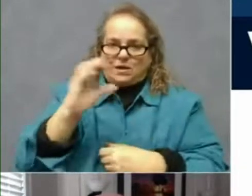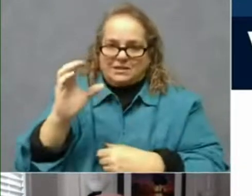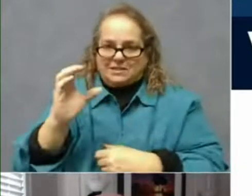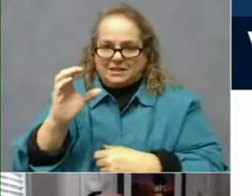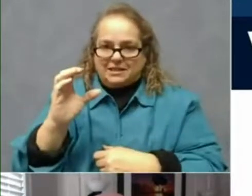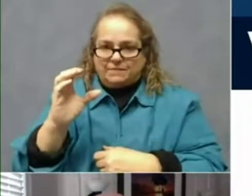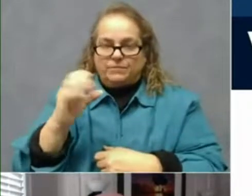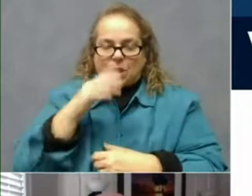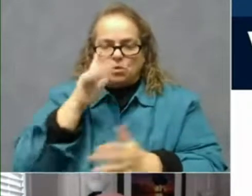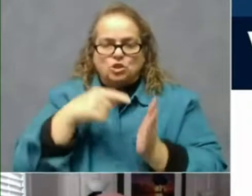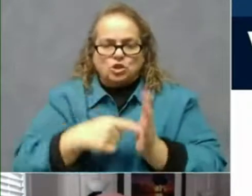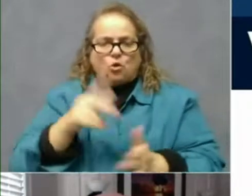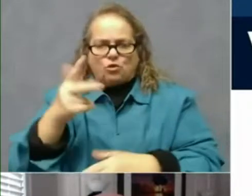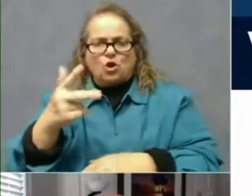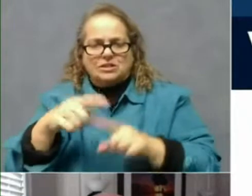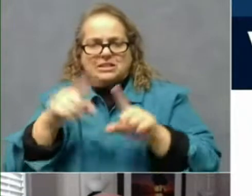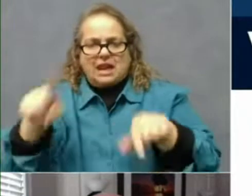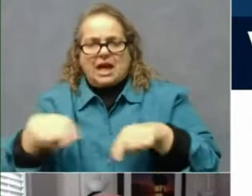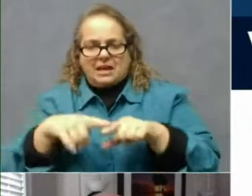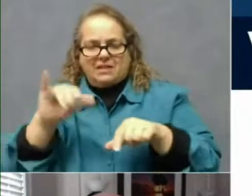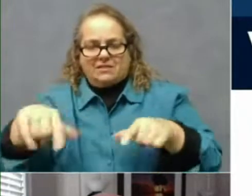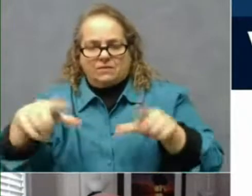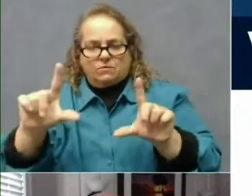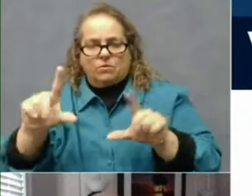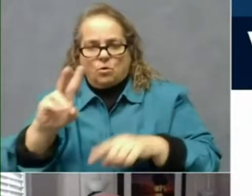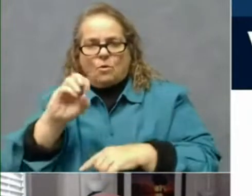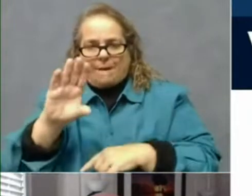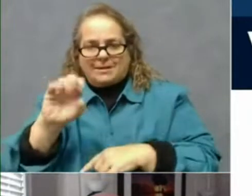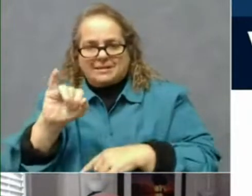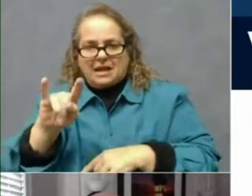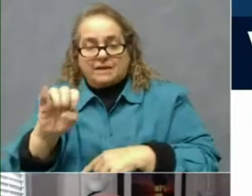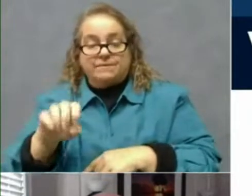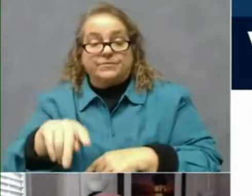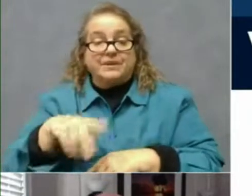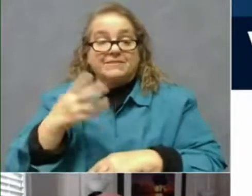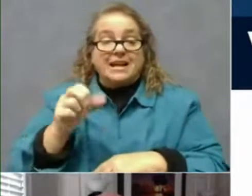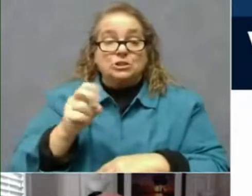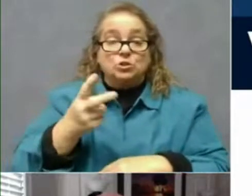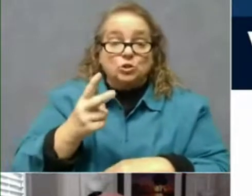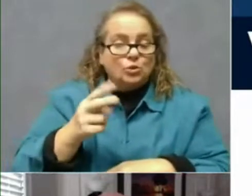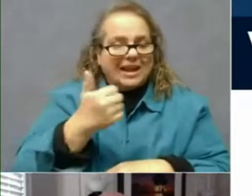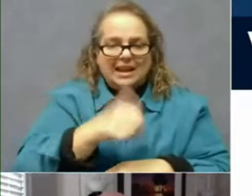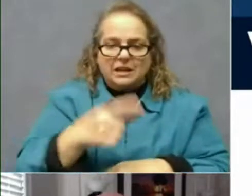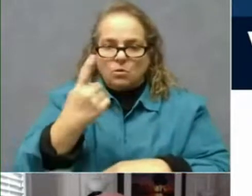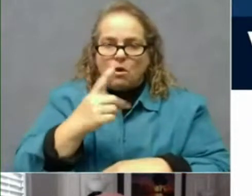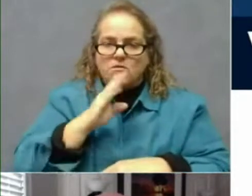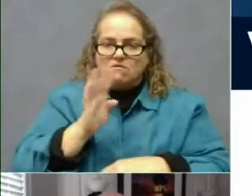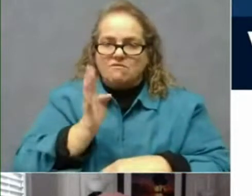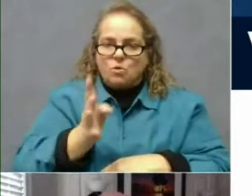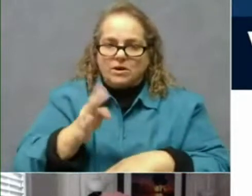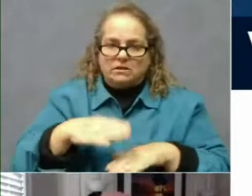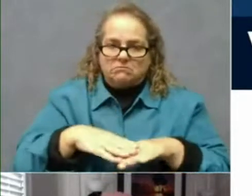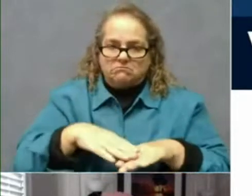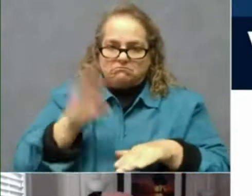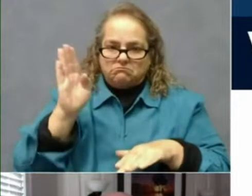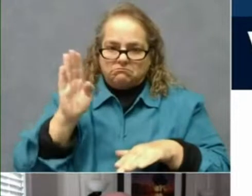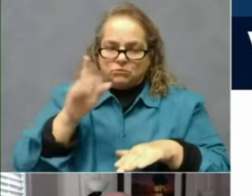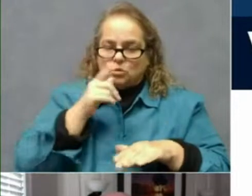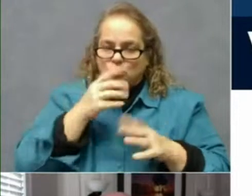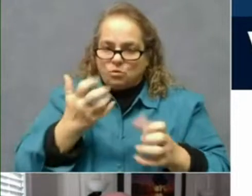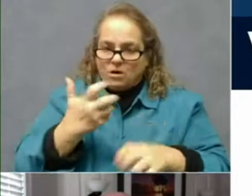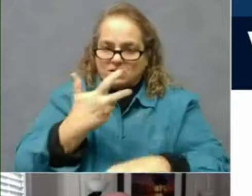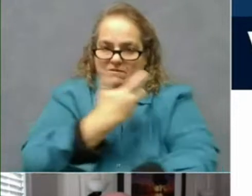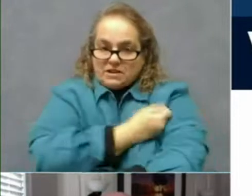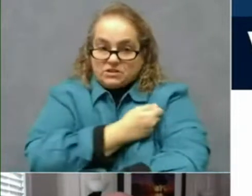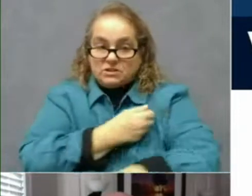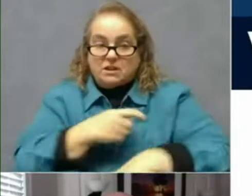slide. By the time we get to phase two, that's anyone 40 or over who wants to get vaccinated. And by the time we get to